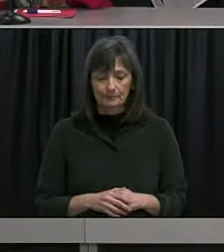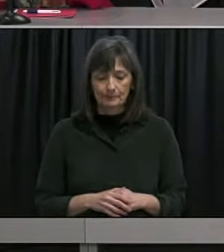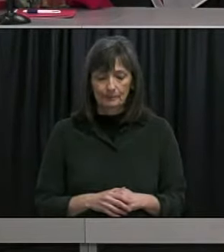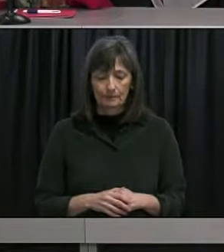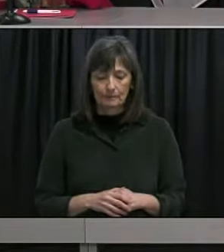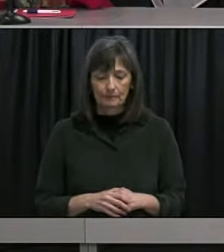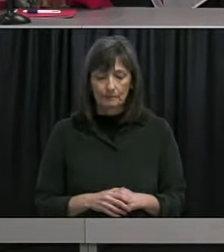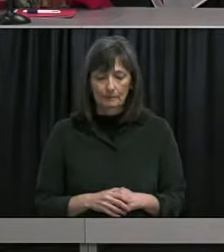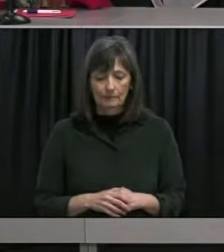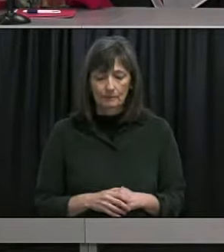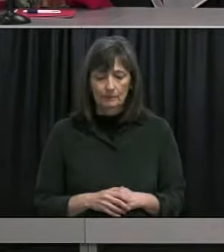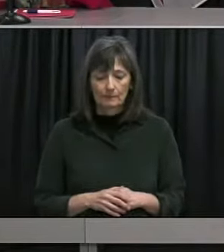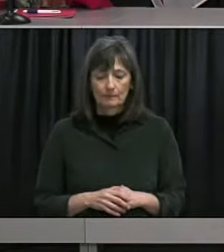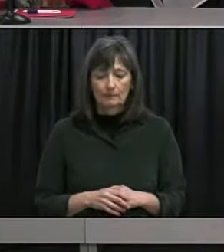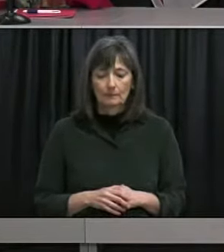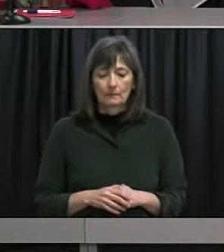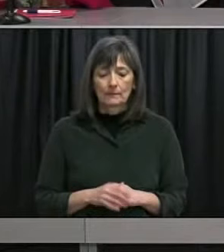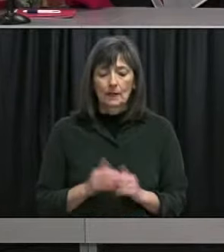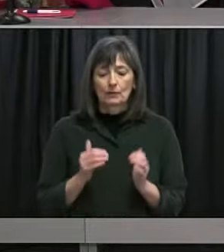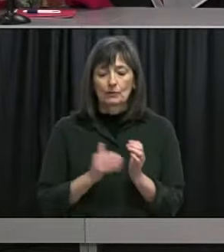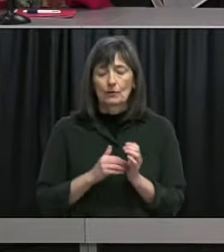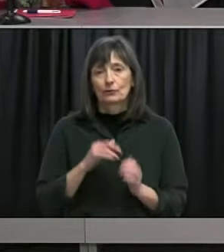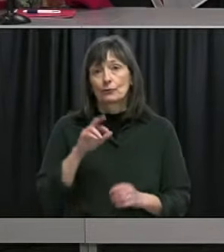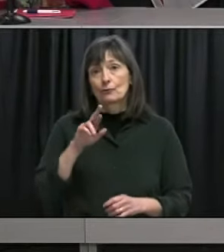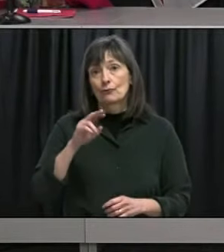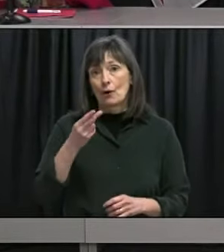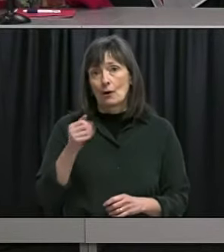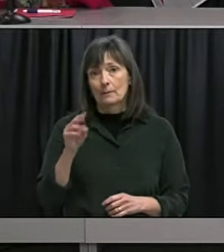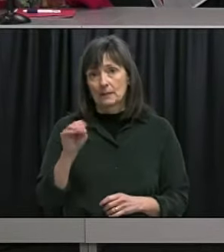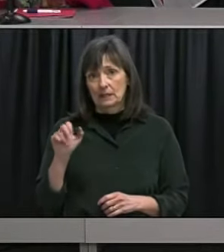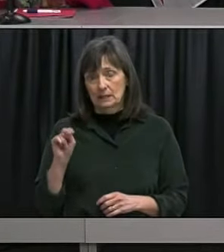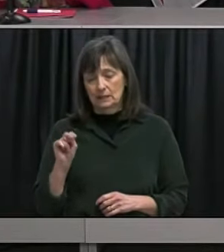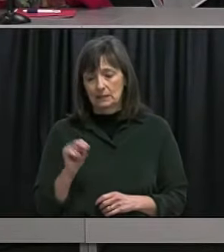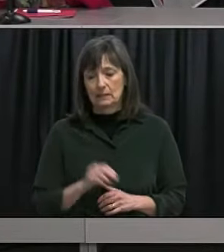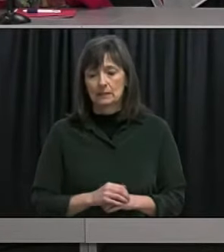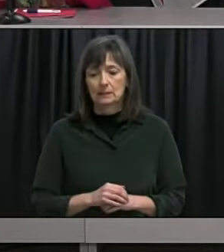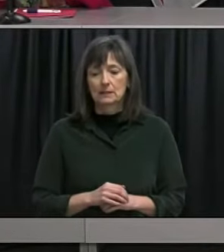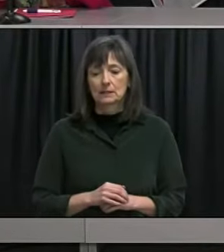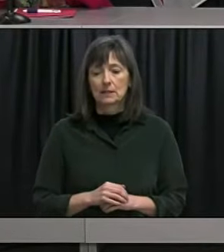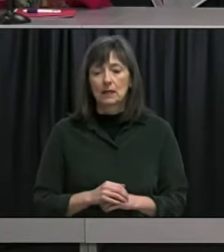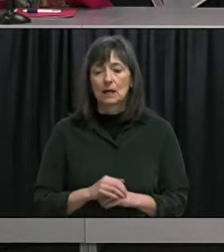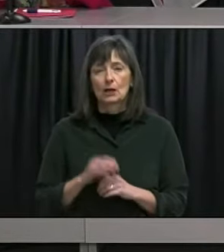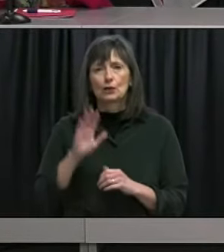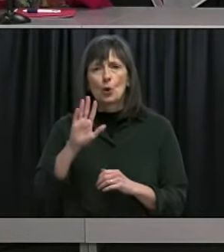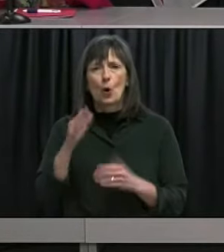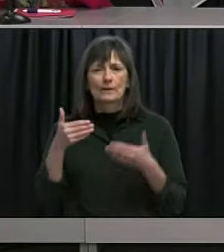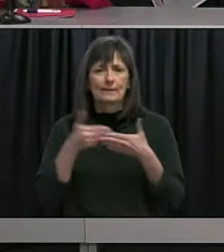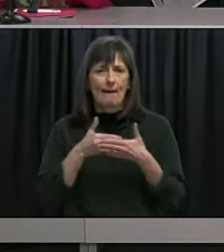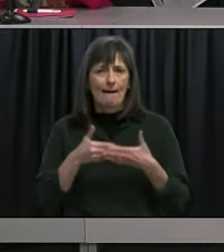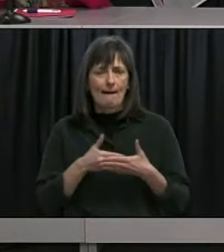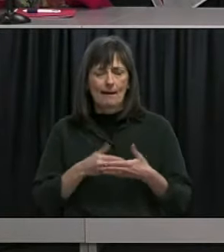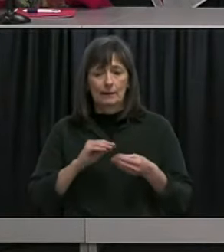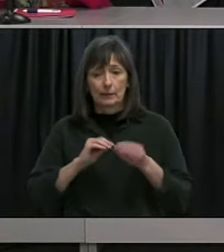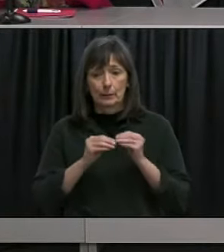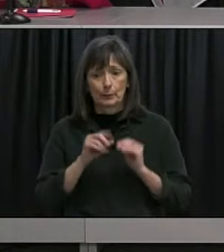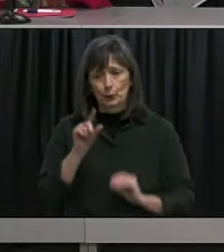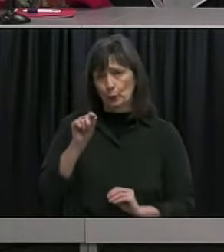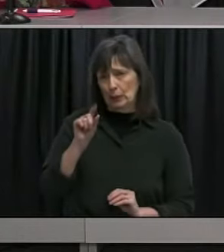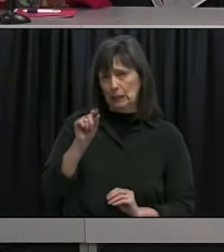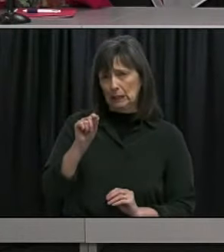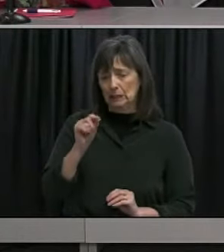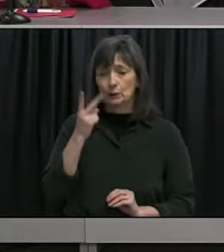I have a quick question for Dr. Raman on slide 20 I believe it is you show a bunch of